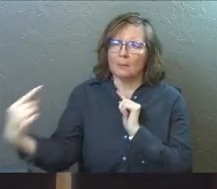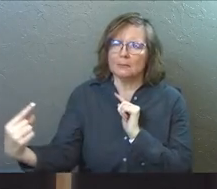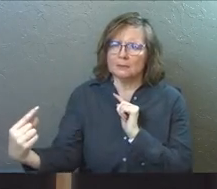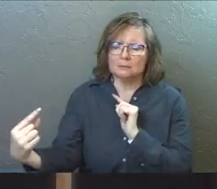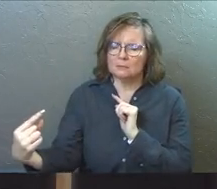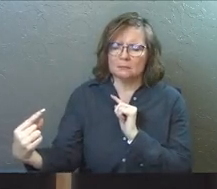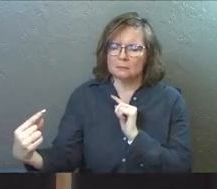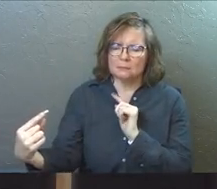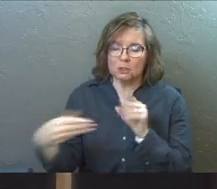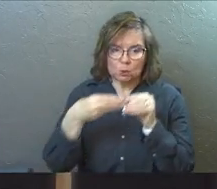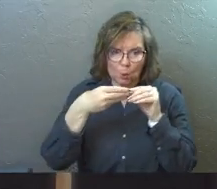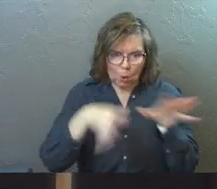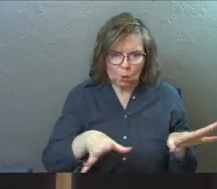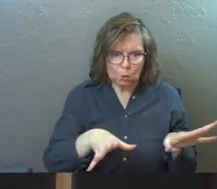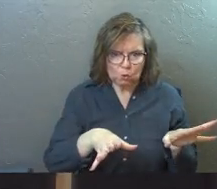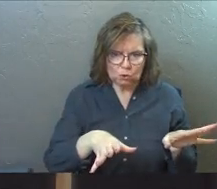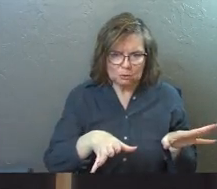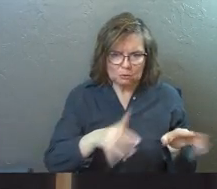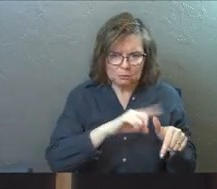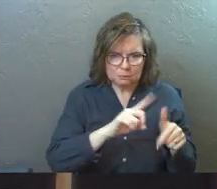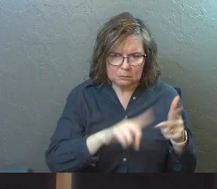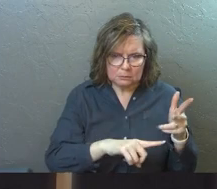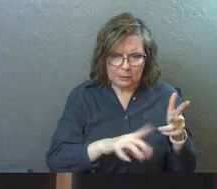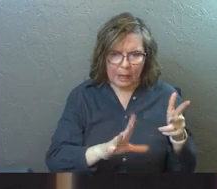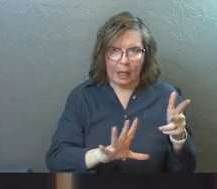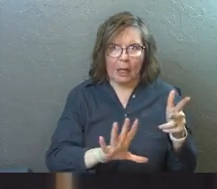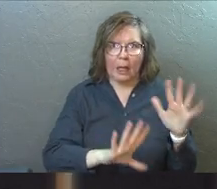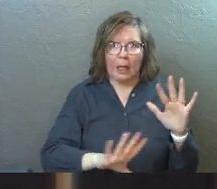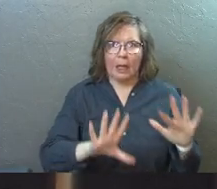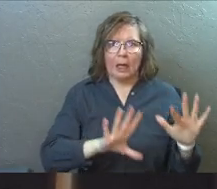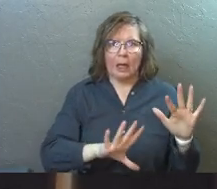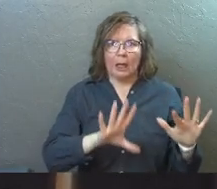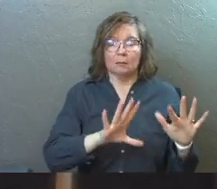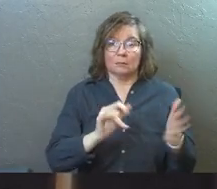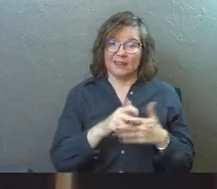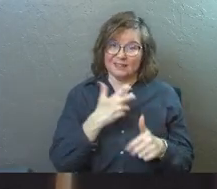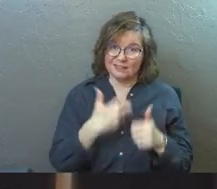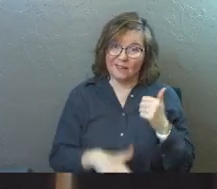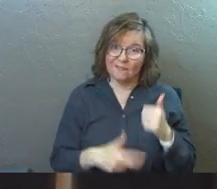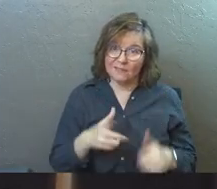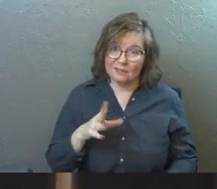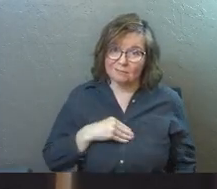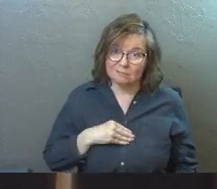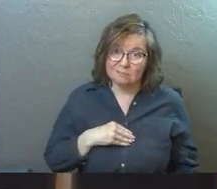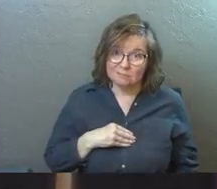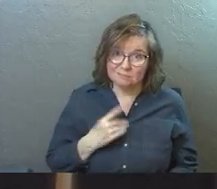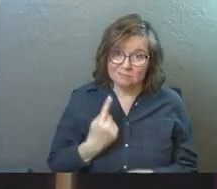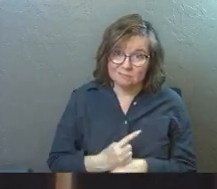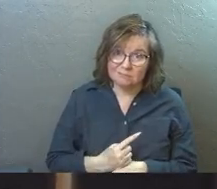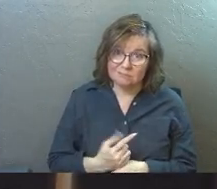Jesus is to lose a whole lot of things. That's a tough message. Yes.